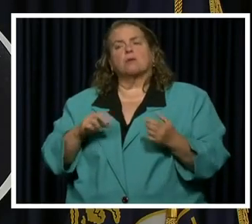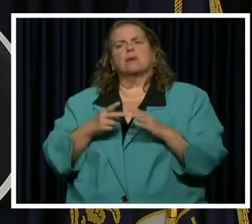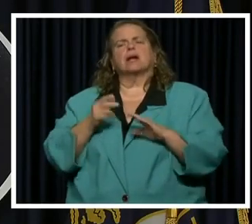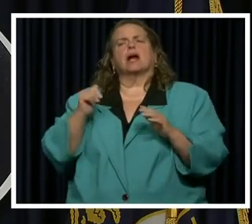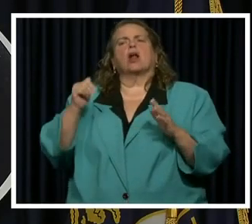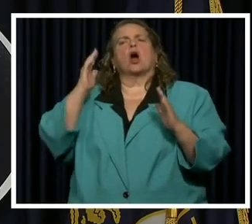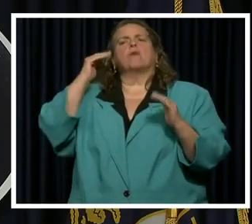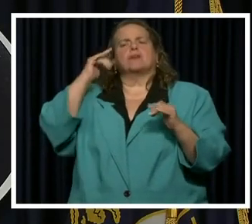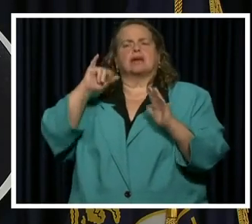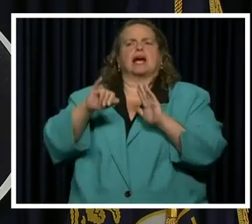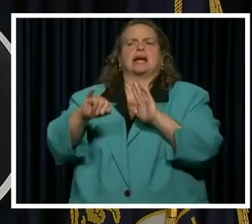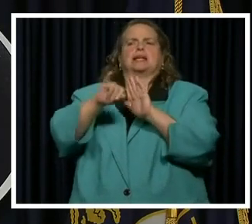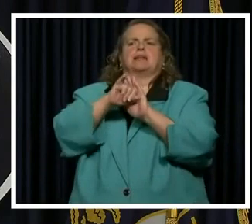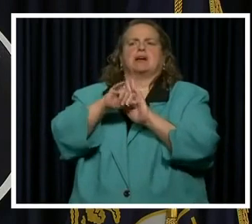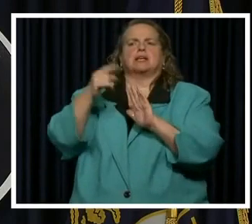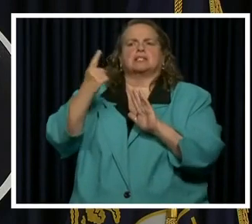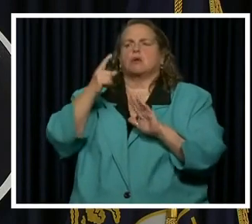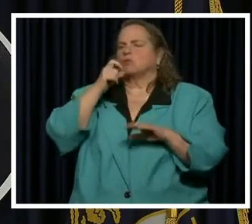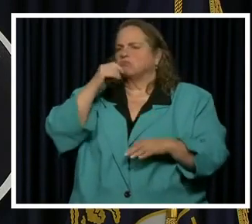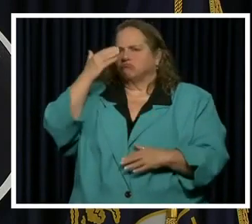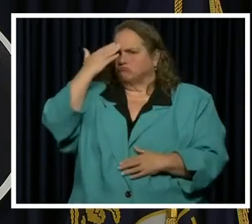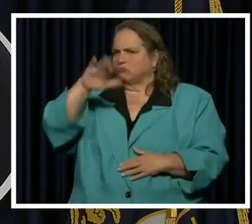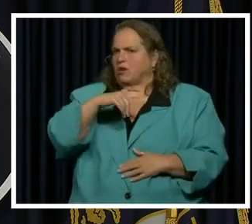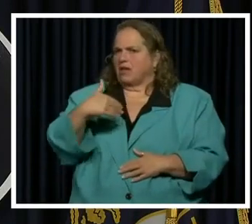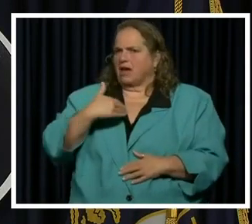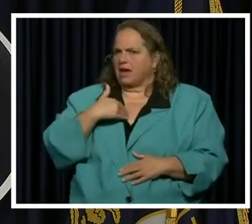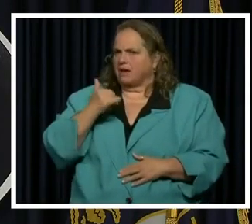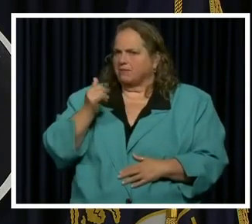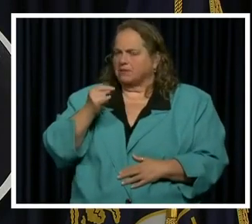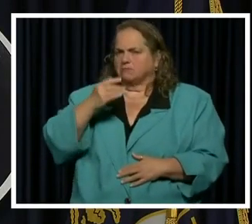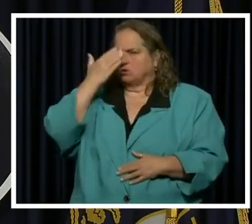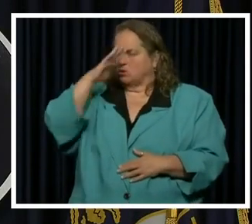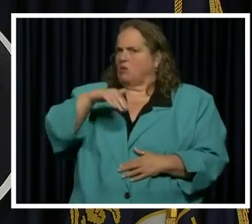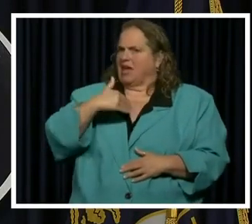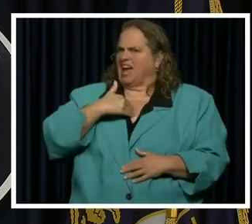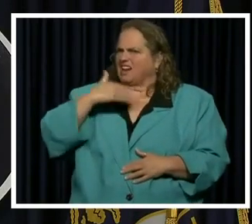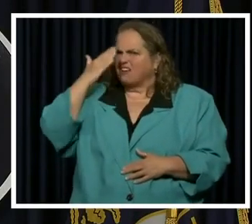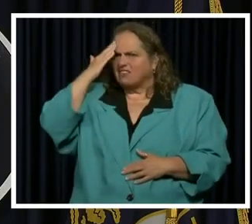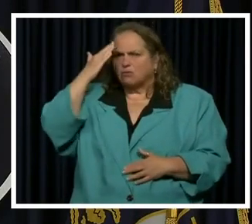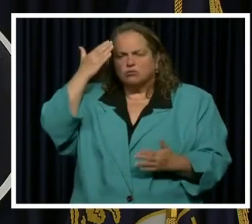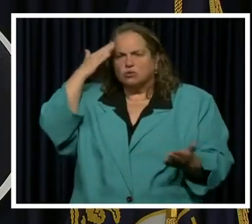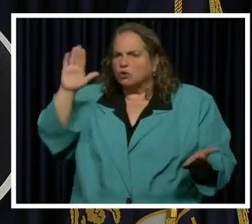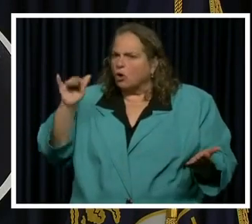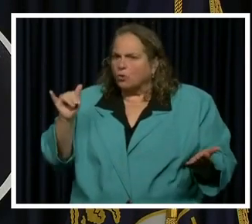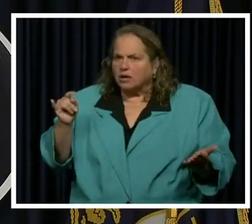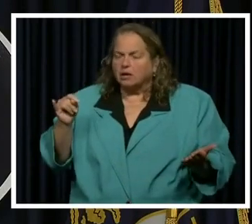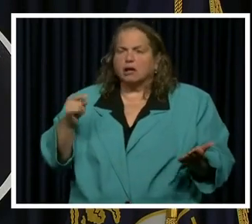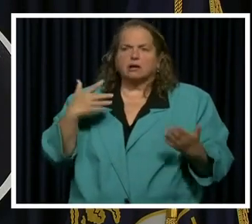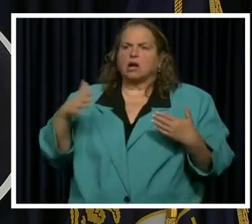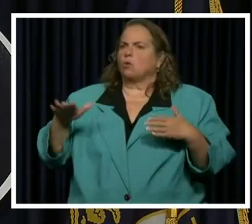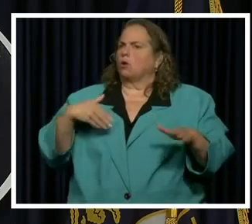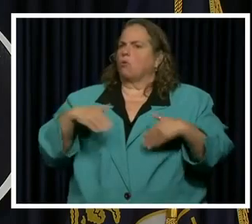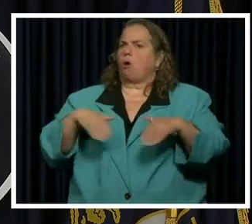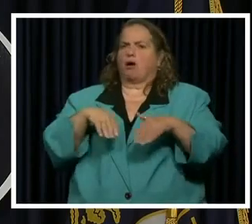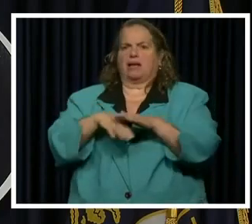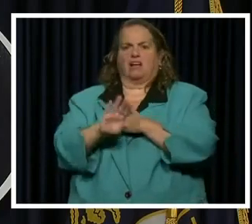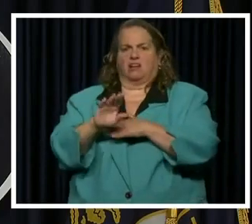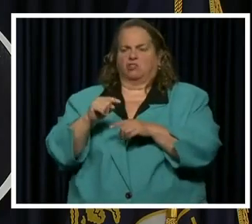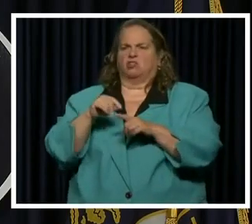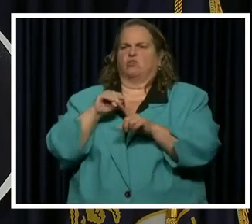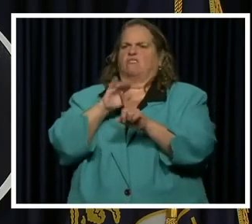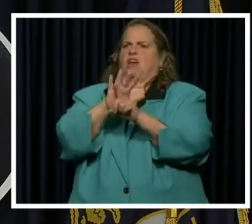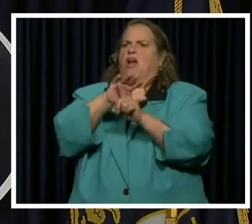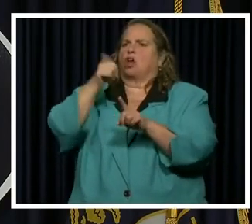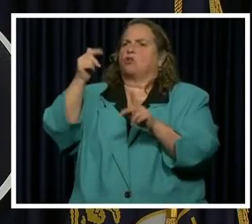least hopefully identify somebody that didn't know they have it, didn't know they had a fever. They don't want to walk in and infect other people and you don't want them